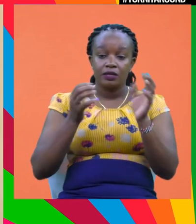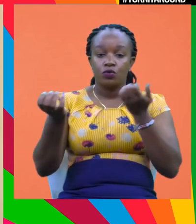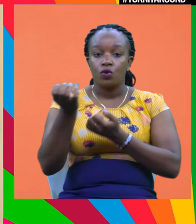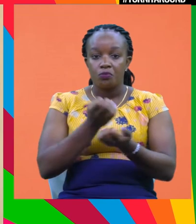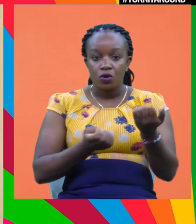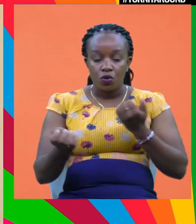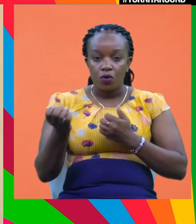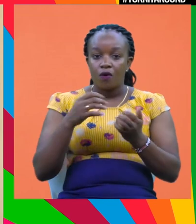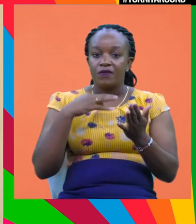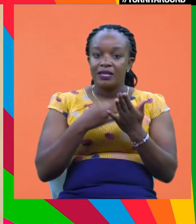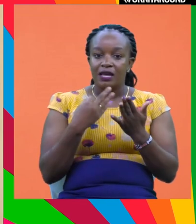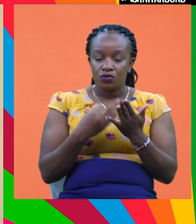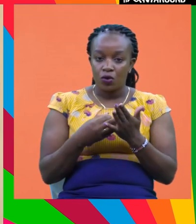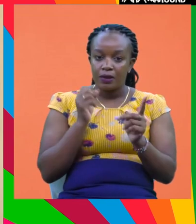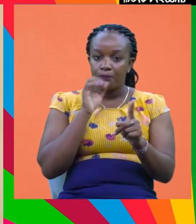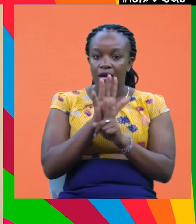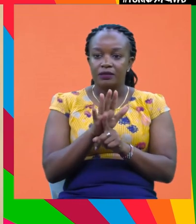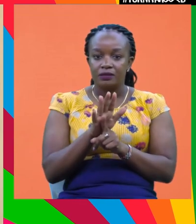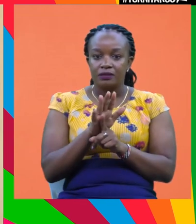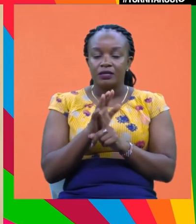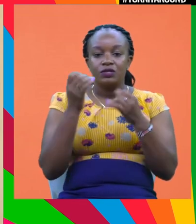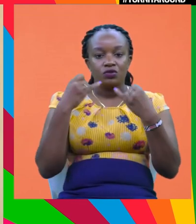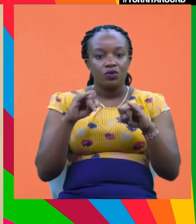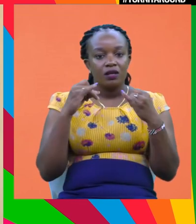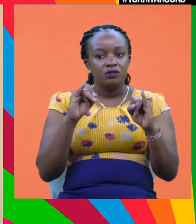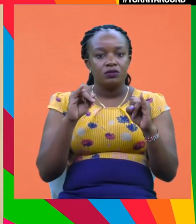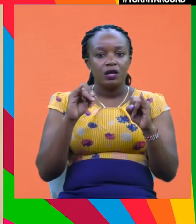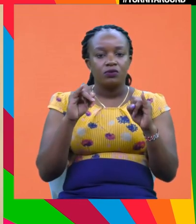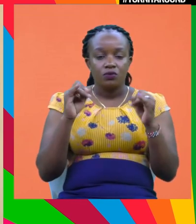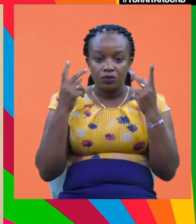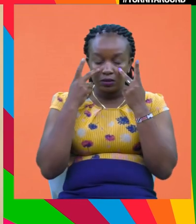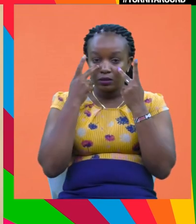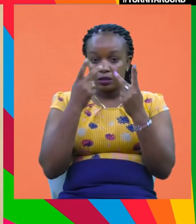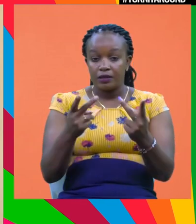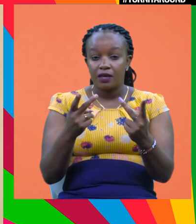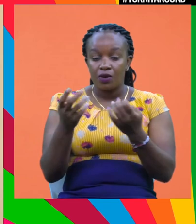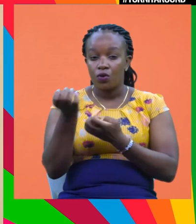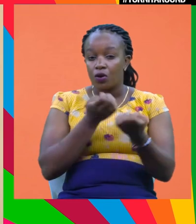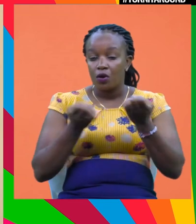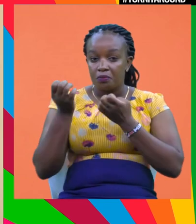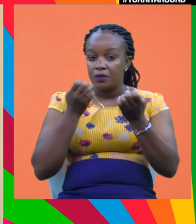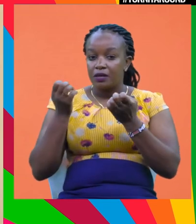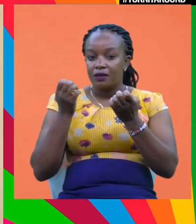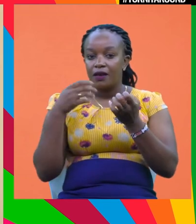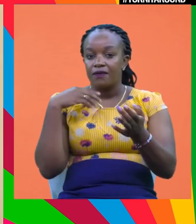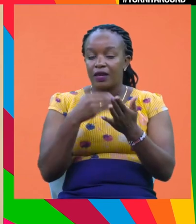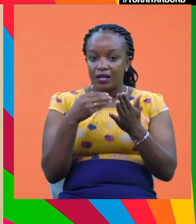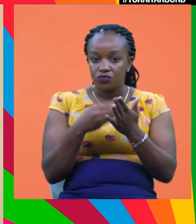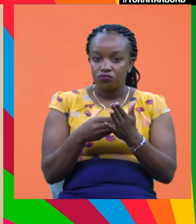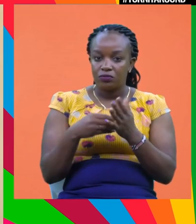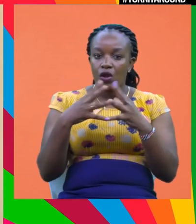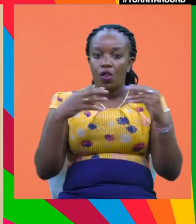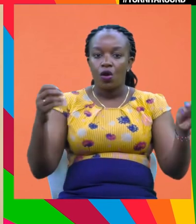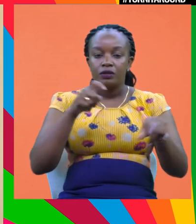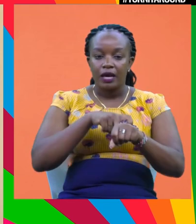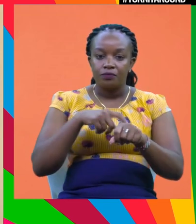financial impact, they tend to be short-term because actually you can see the economic financial impact short-term. Uh, a lot